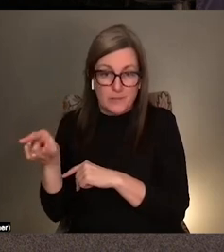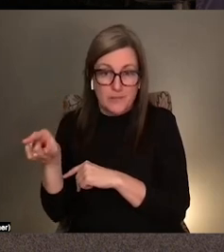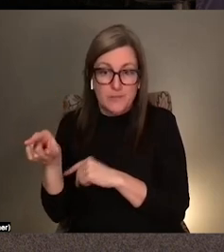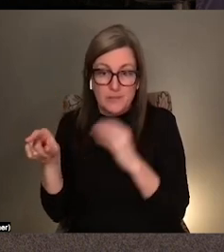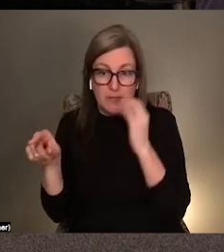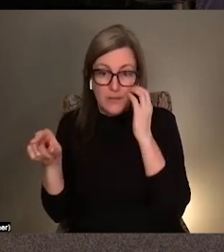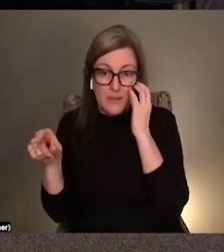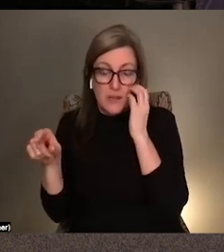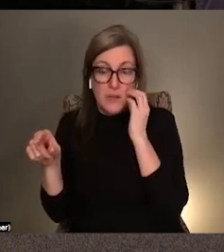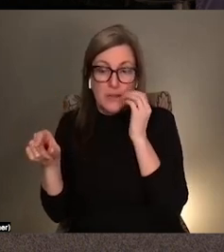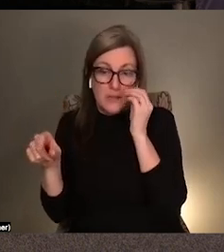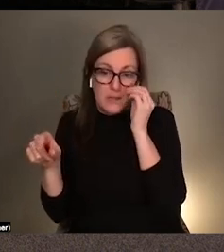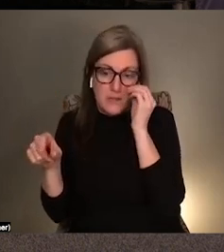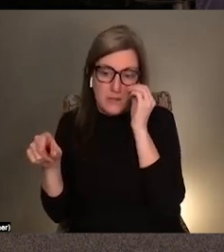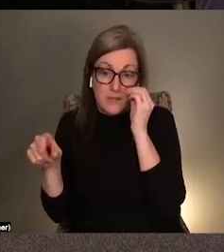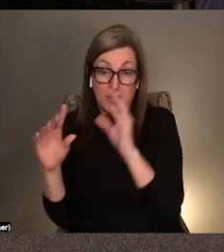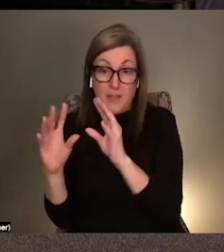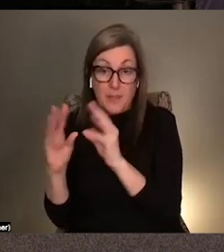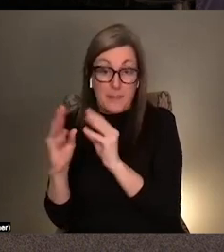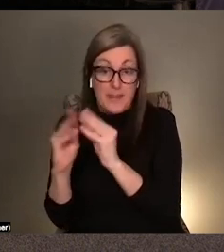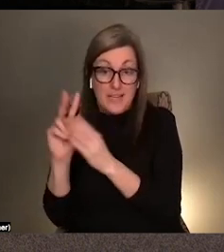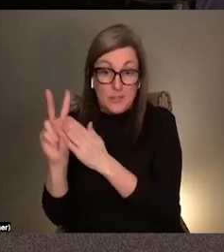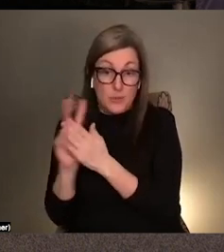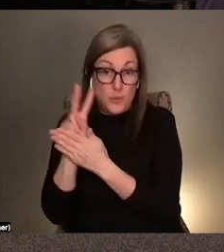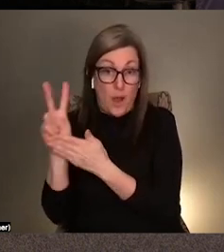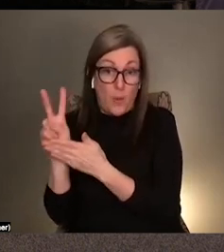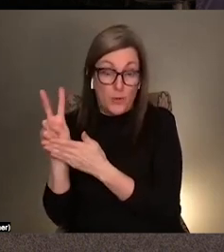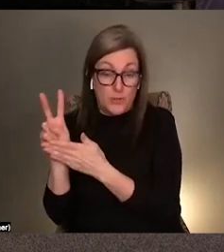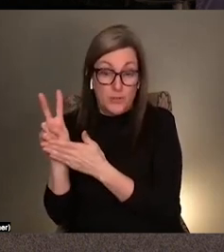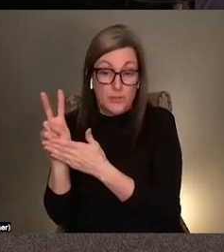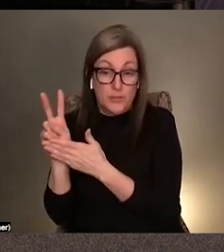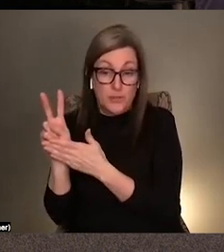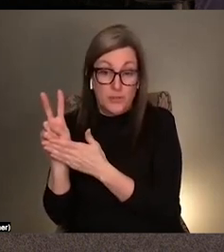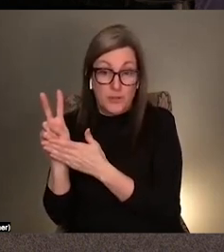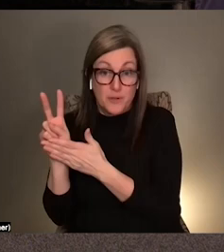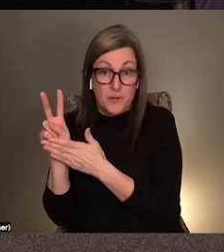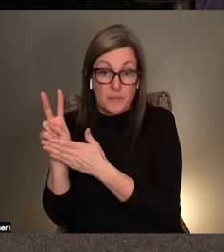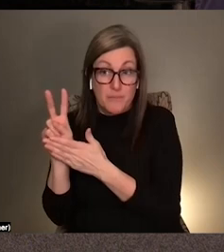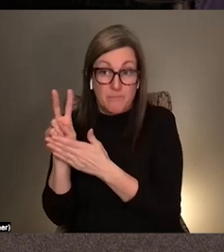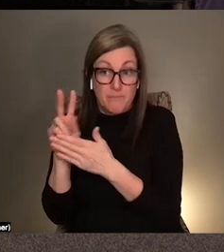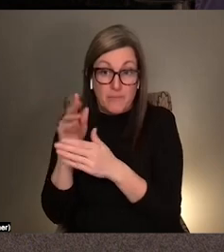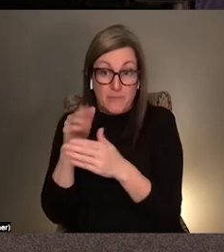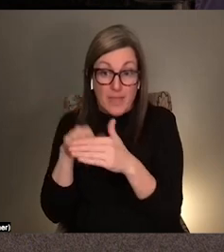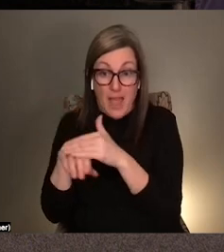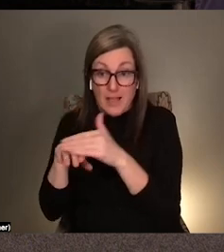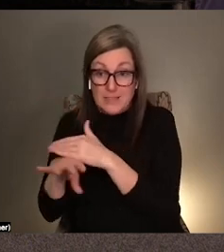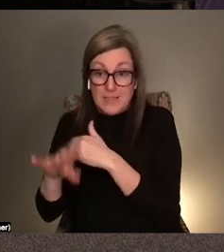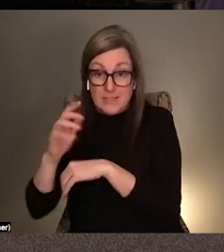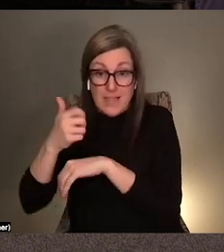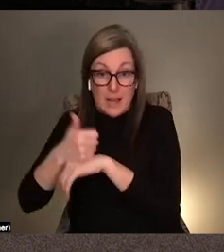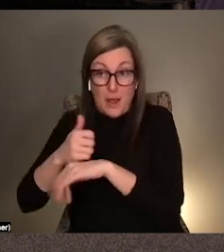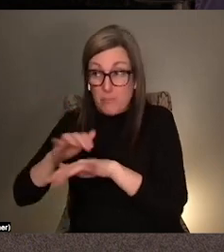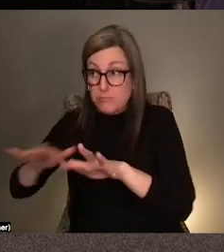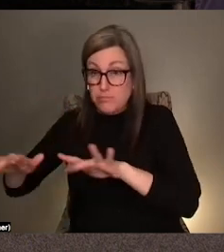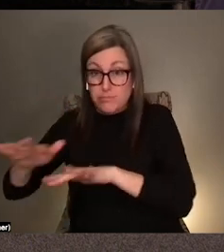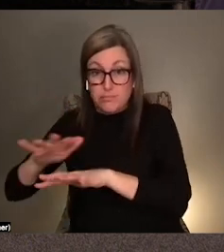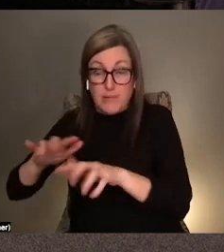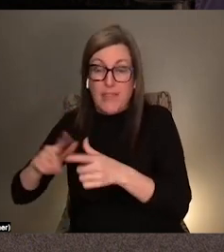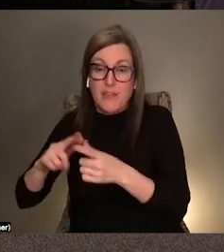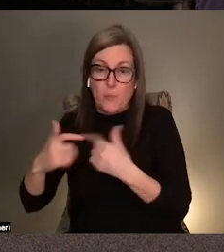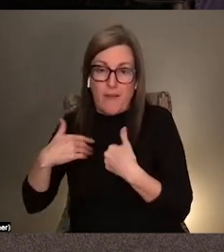And like, you know, the hours, the meetings like two hours. And by the time all of the access is set up, like there's like 15 minutes left for the actual meeting.